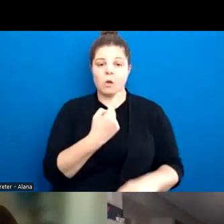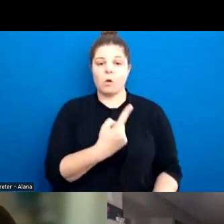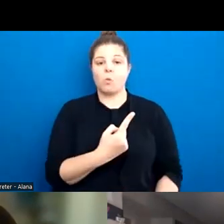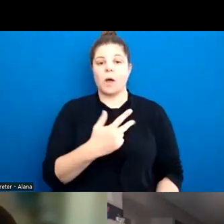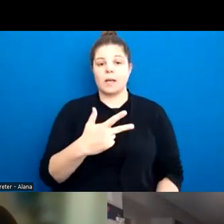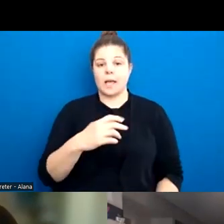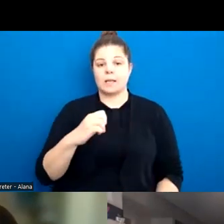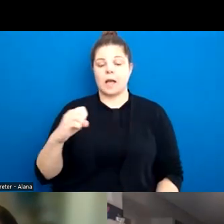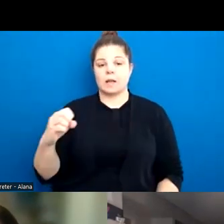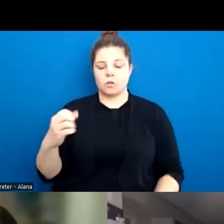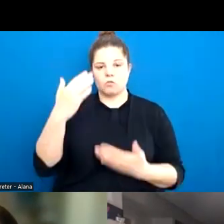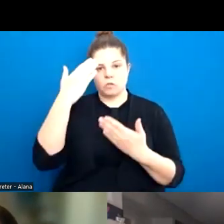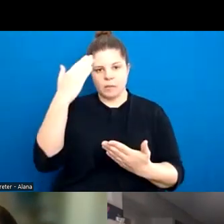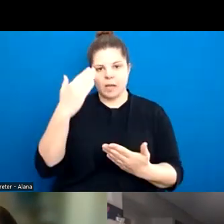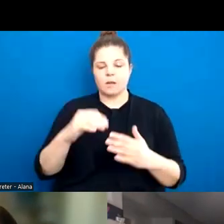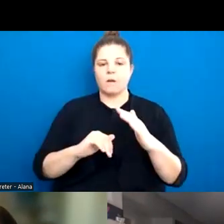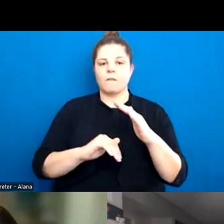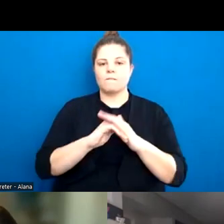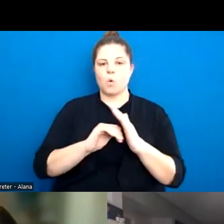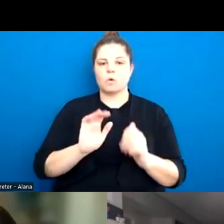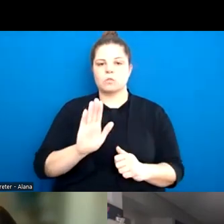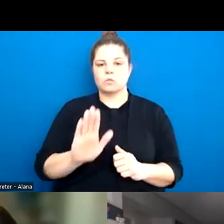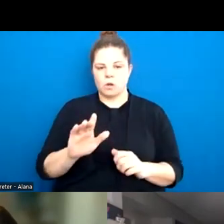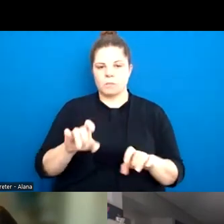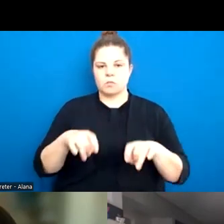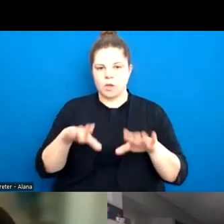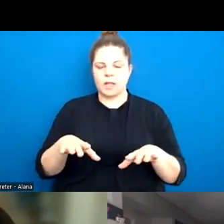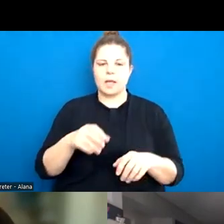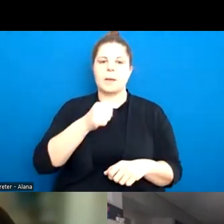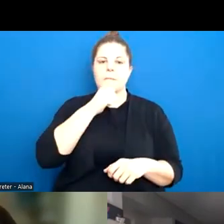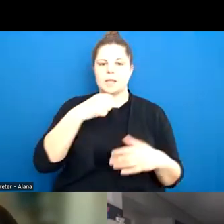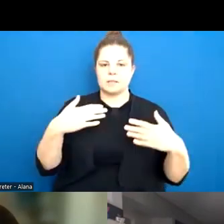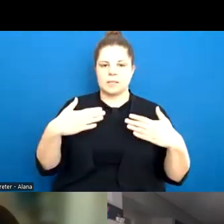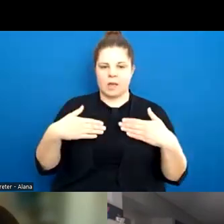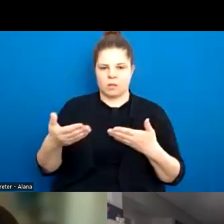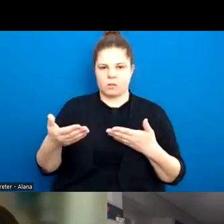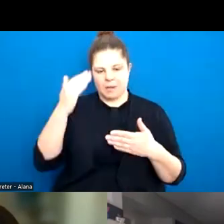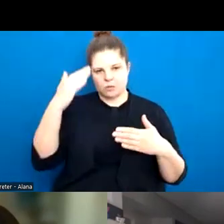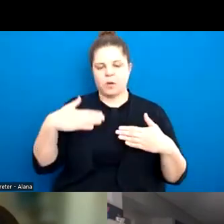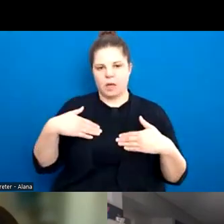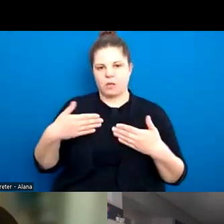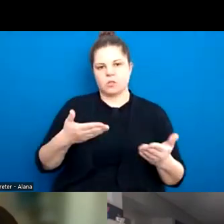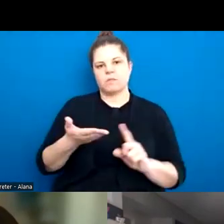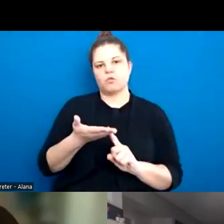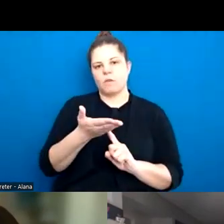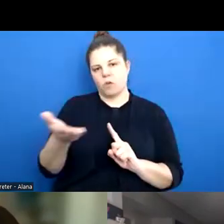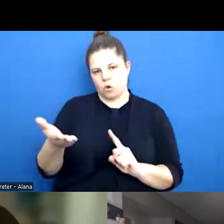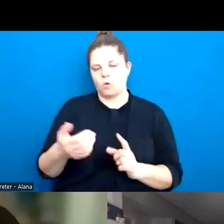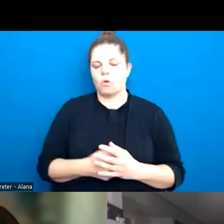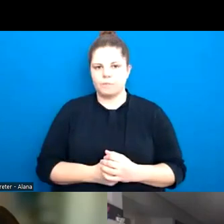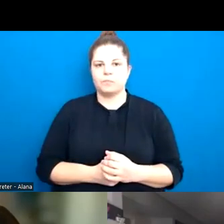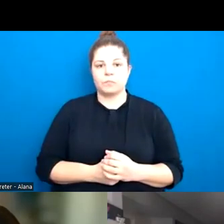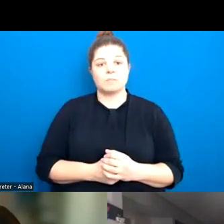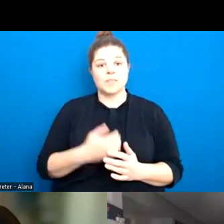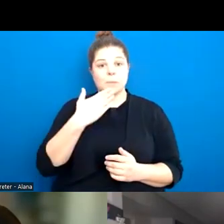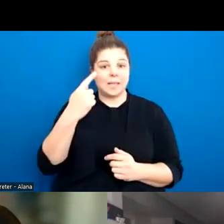and Men's Referral Service. Um, so please have a look there and, um, use those if necessary. So one